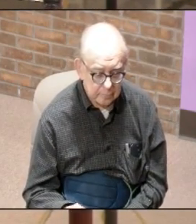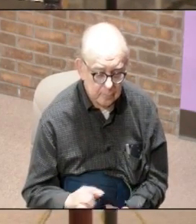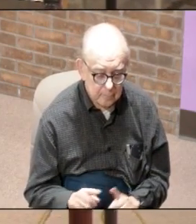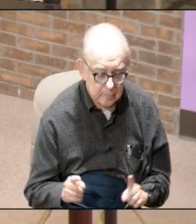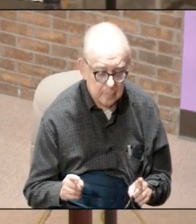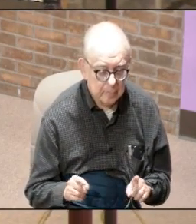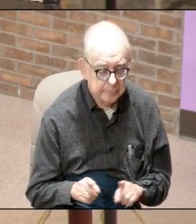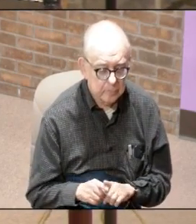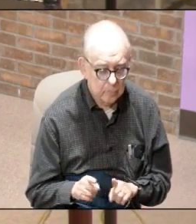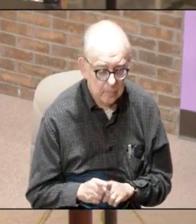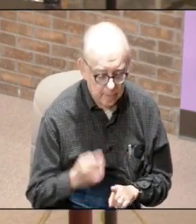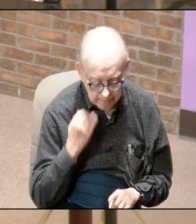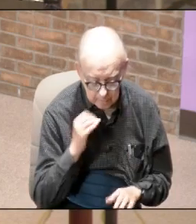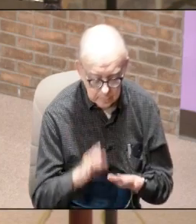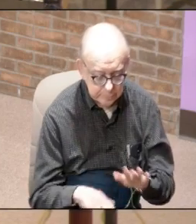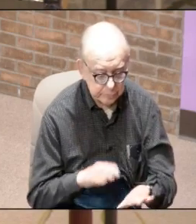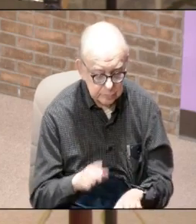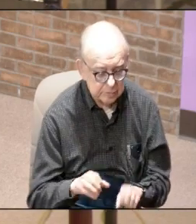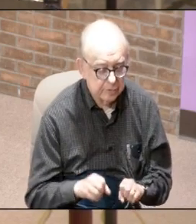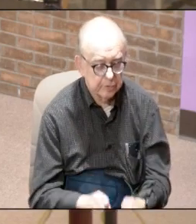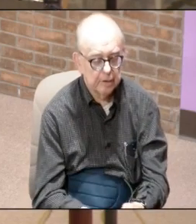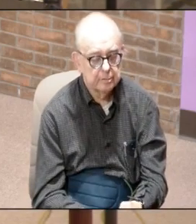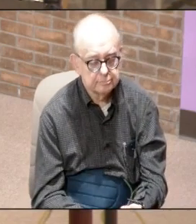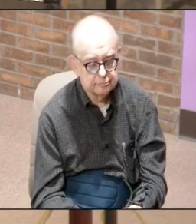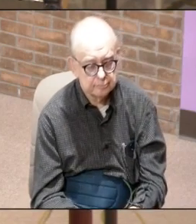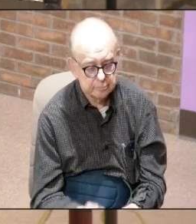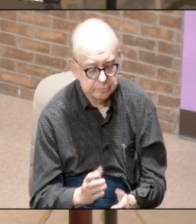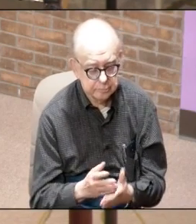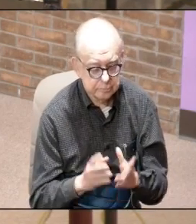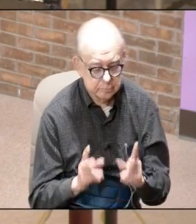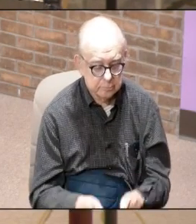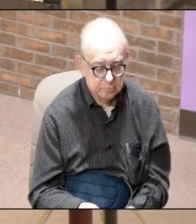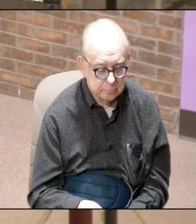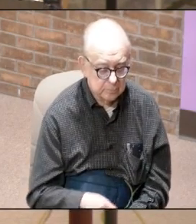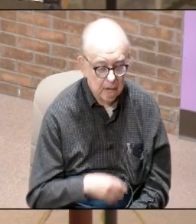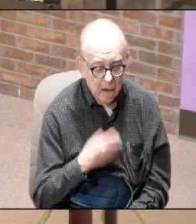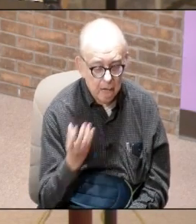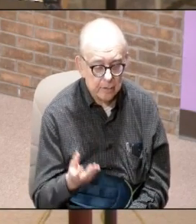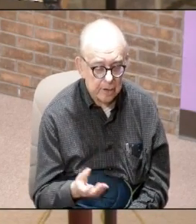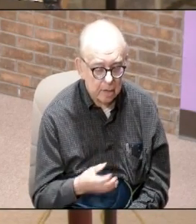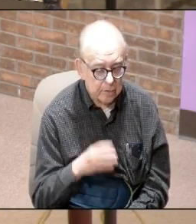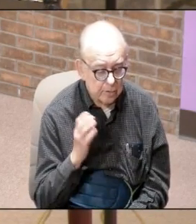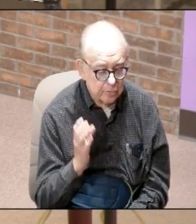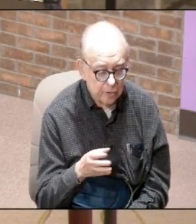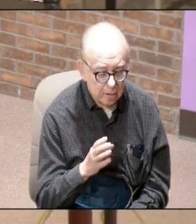but it's like if I'm walking down the street and someone hollers out Chuck